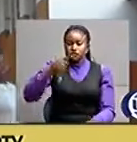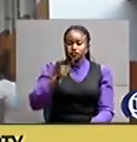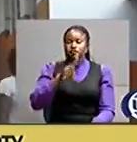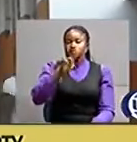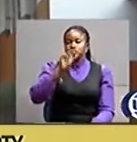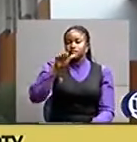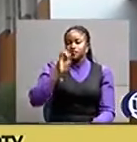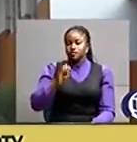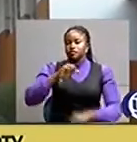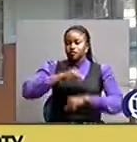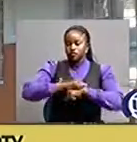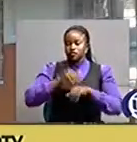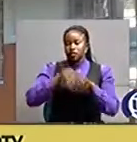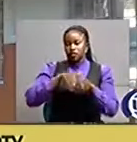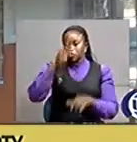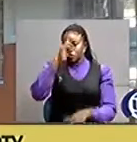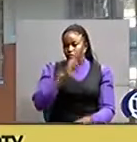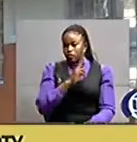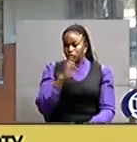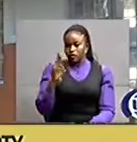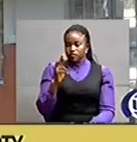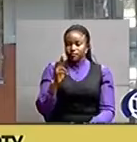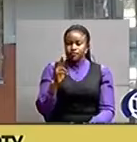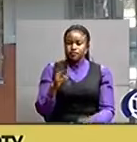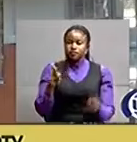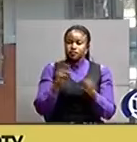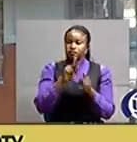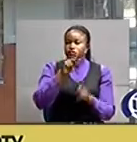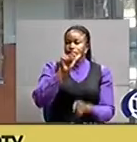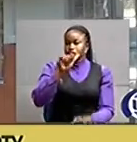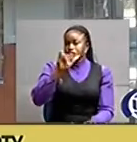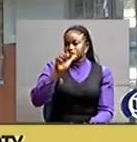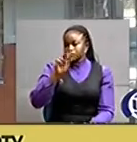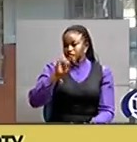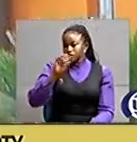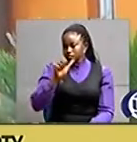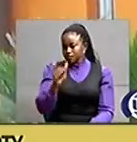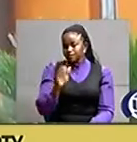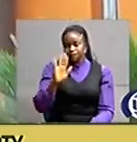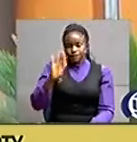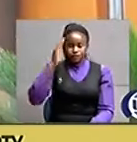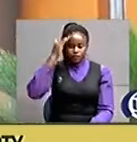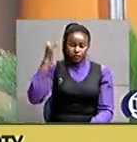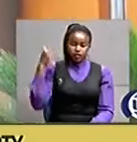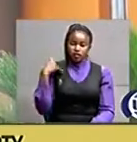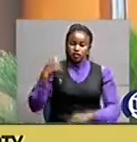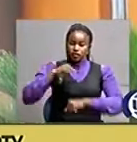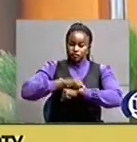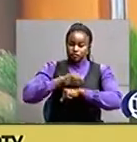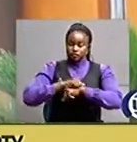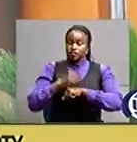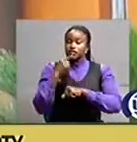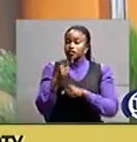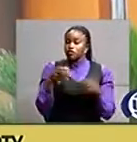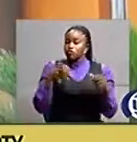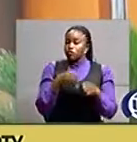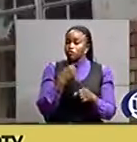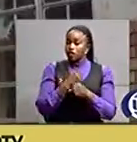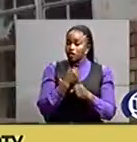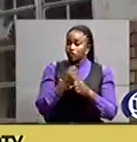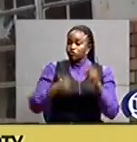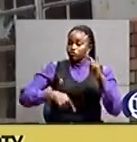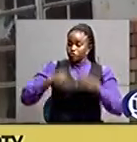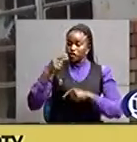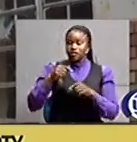schools in Rubaga Division. Dr. Francis Kayanja, the head teacher at McKay Memorial College, says the girls who've excelled in